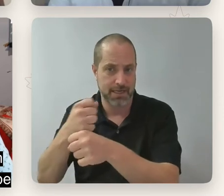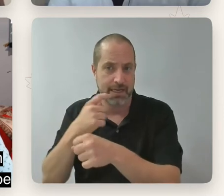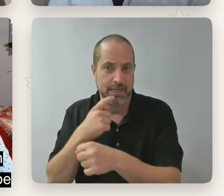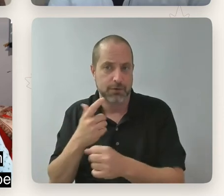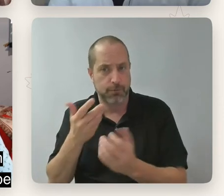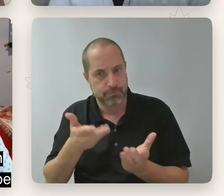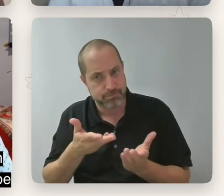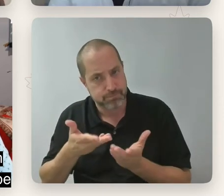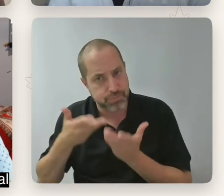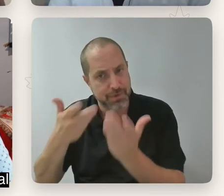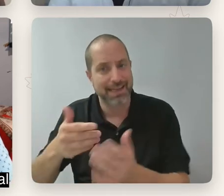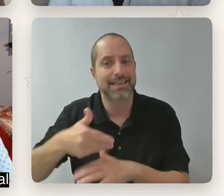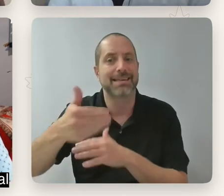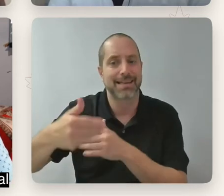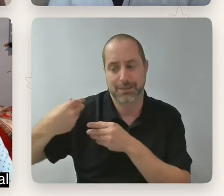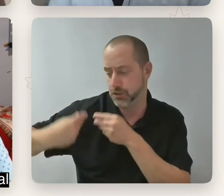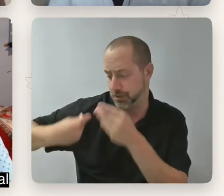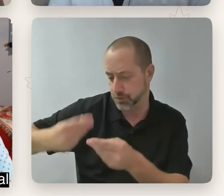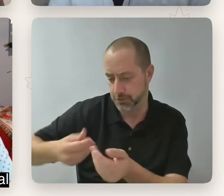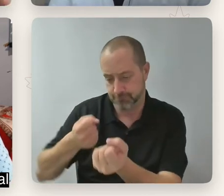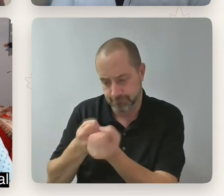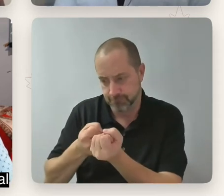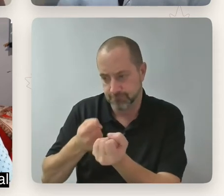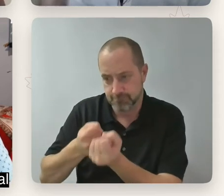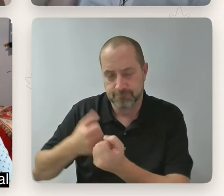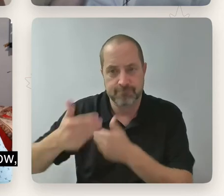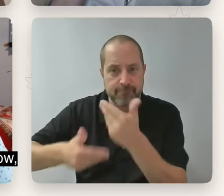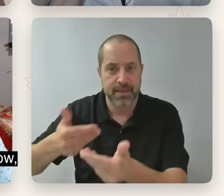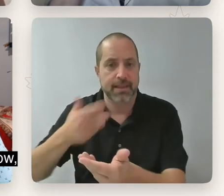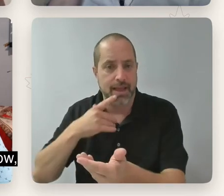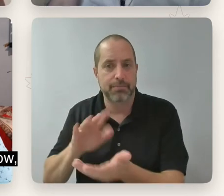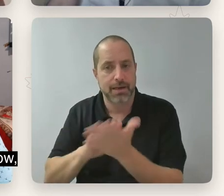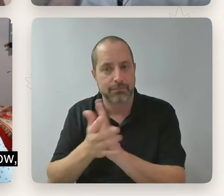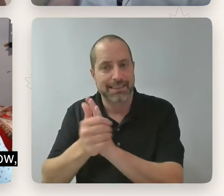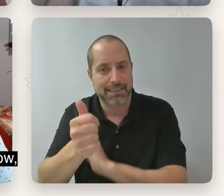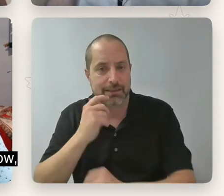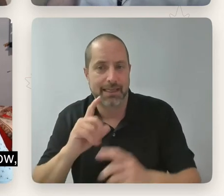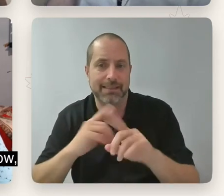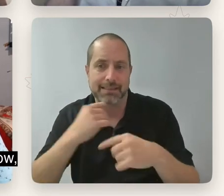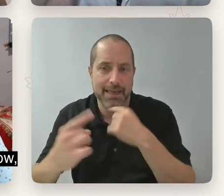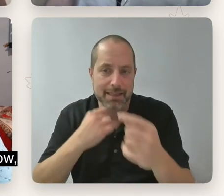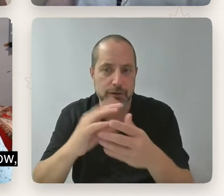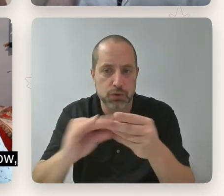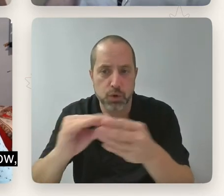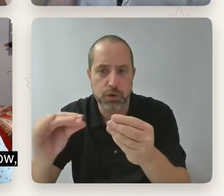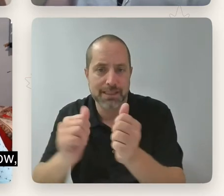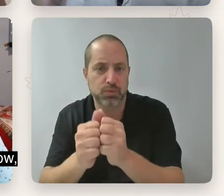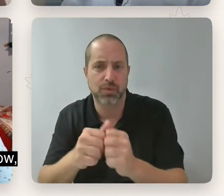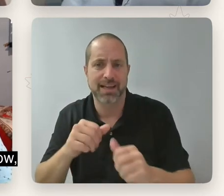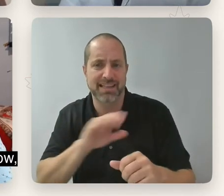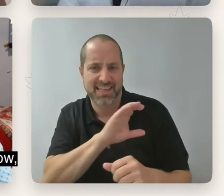to be able to tell these stories and have multi-dimensional characters that are, you know, fully